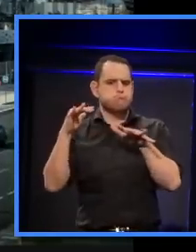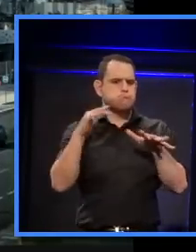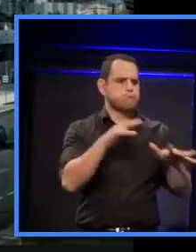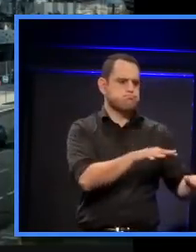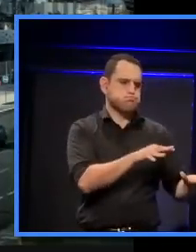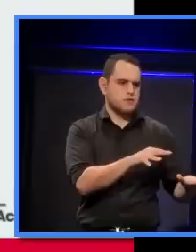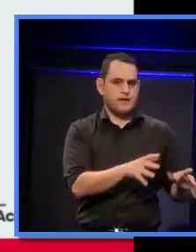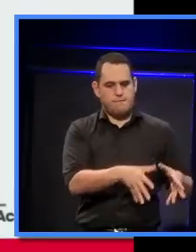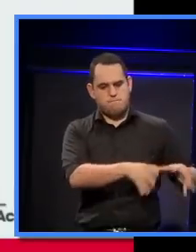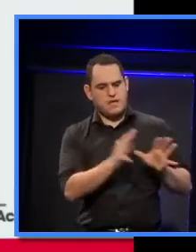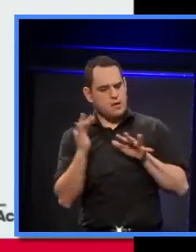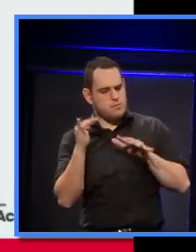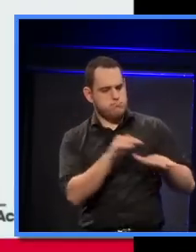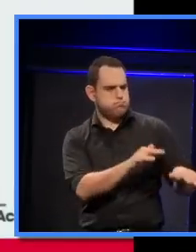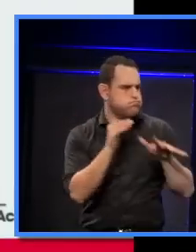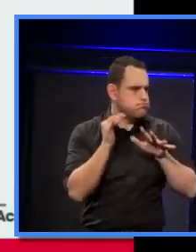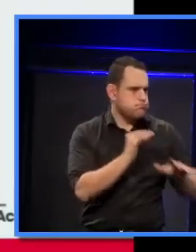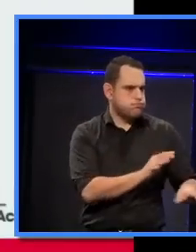that is one of.